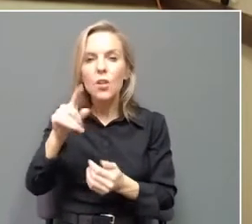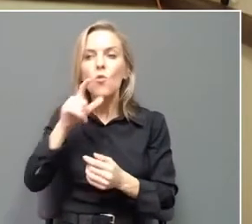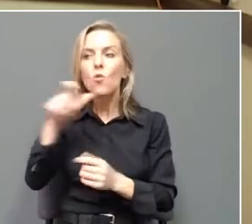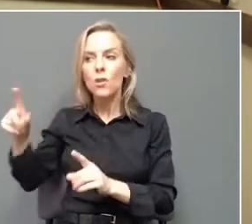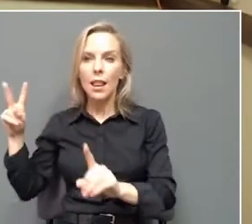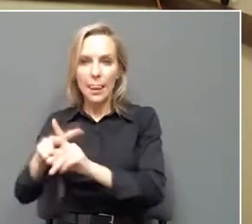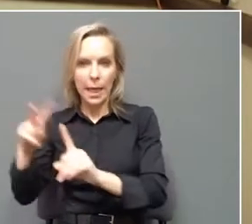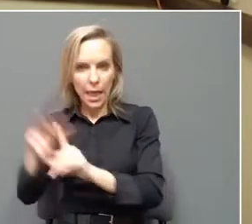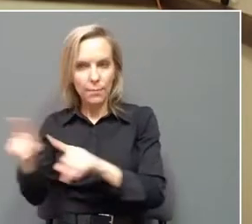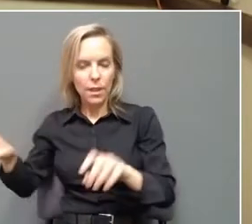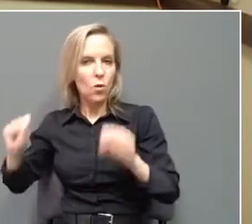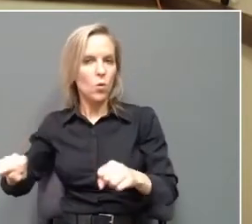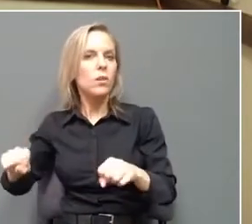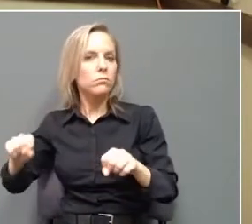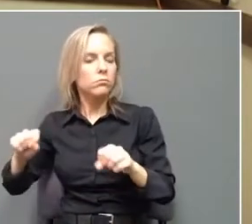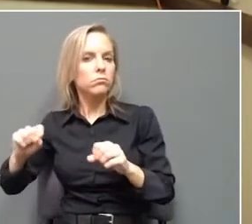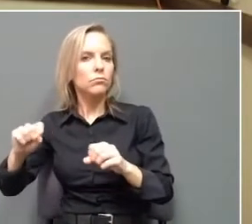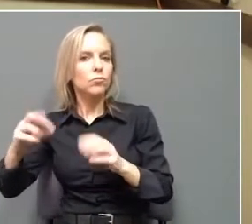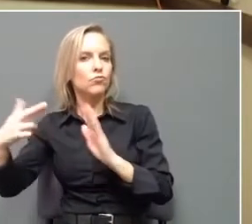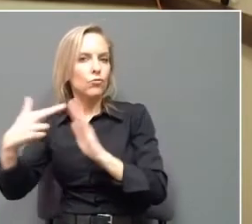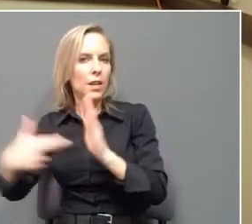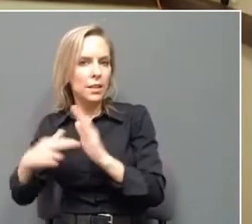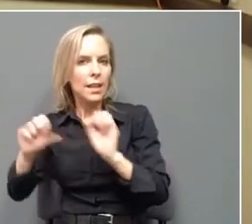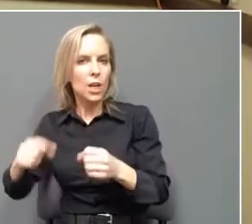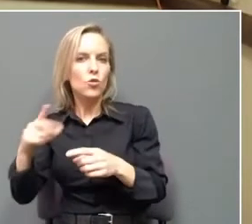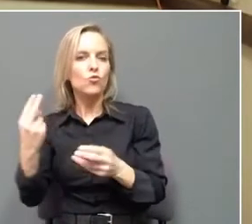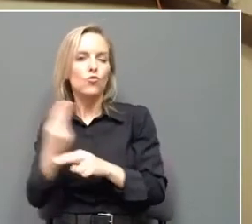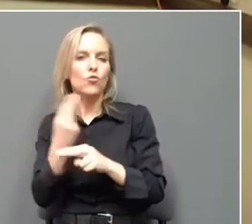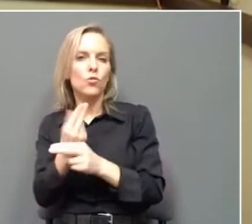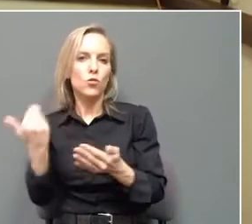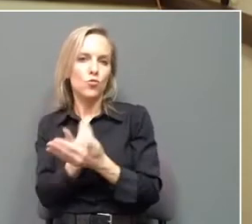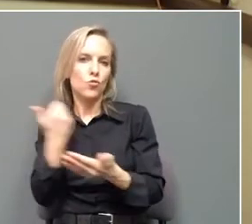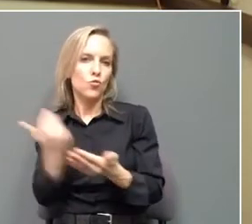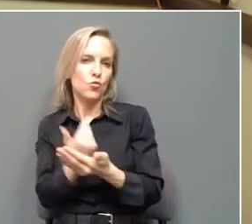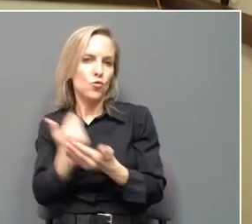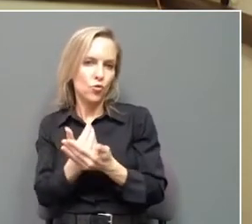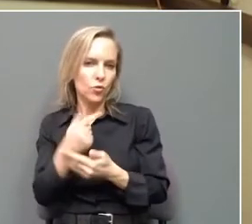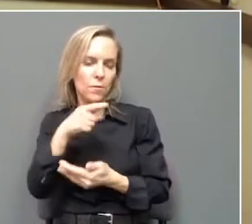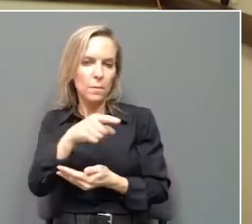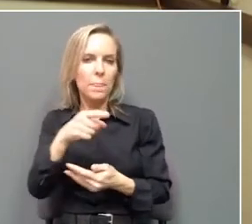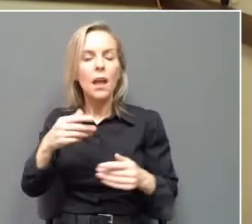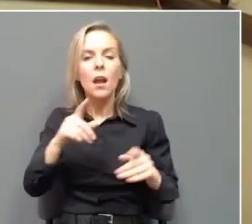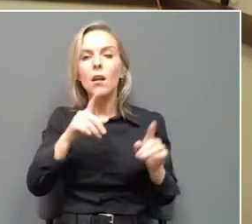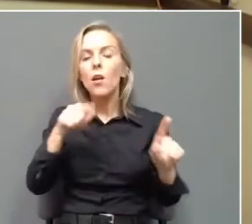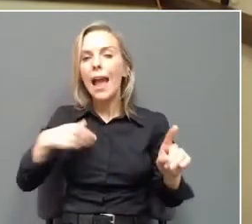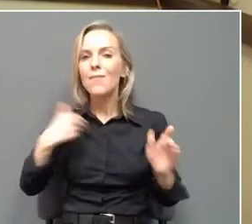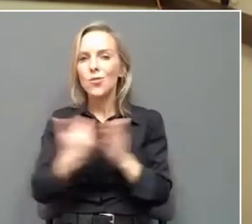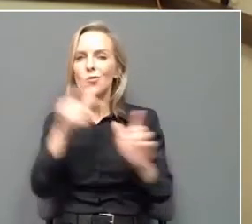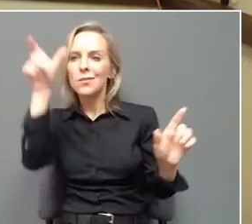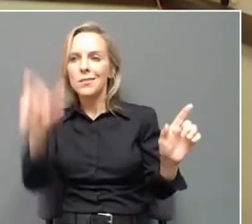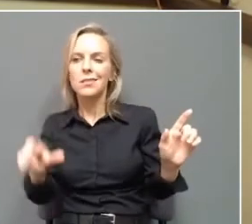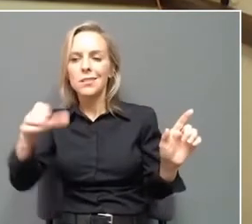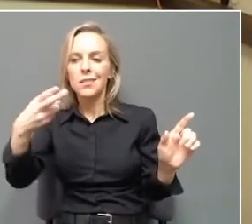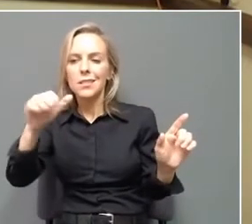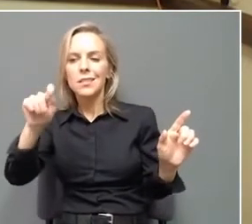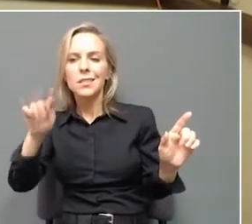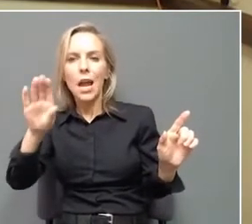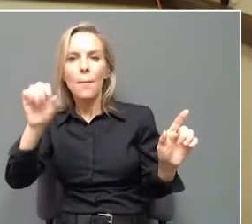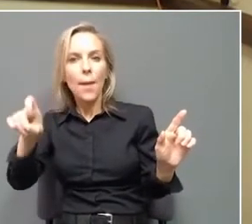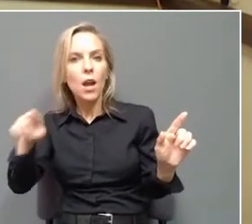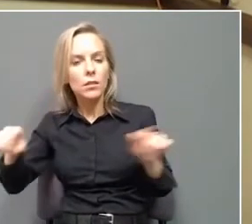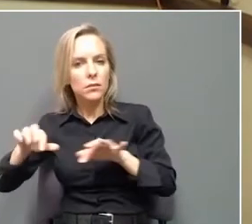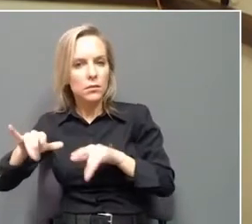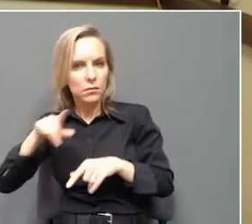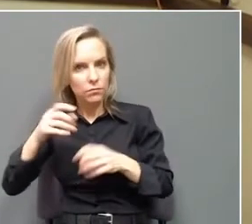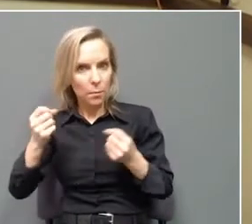register and use that new interface and the new chat bot that's along with that over 3,000 of you were able to take advantage of